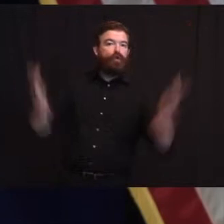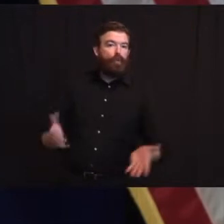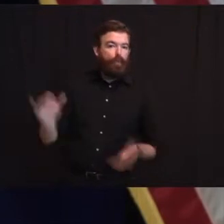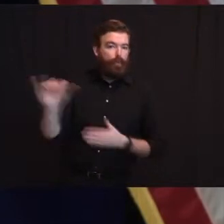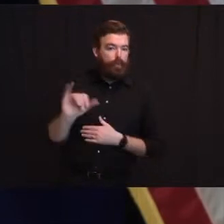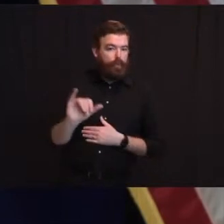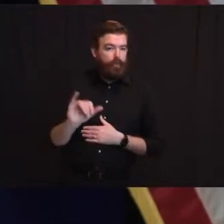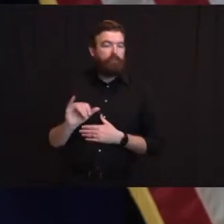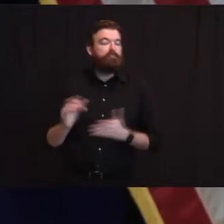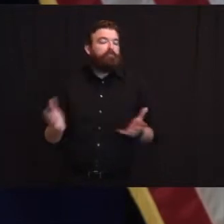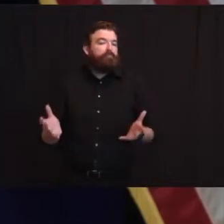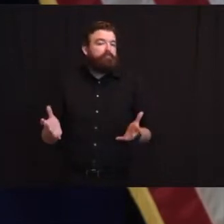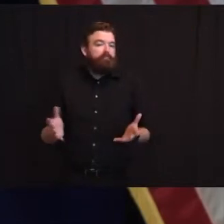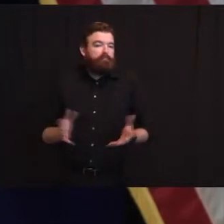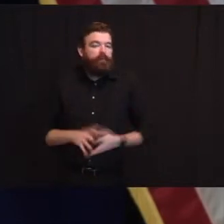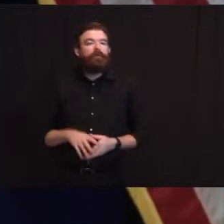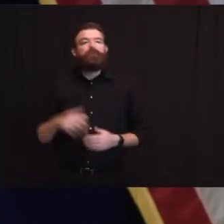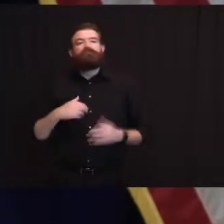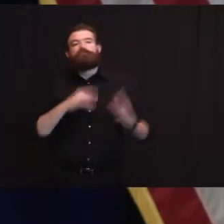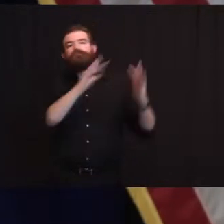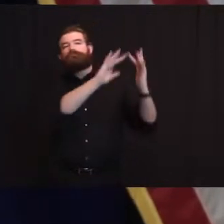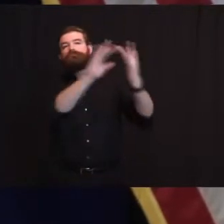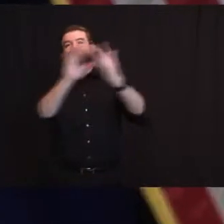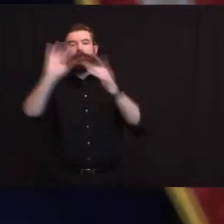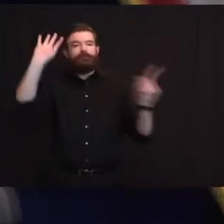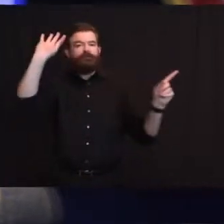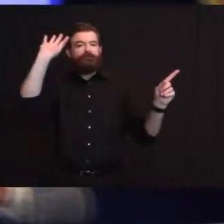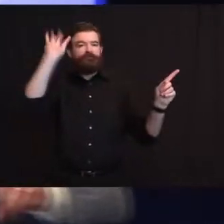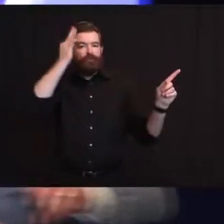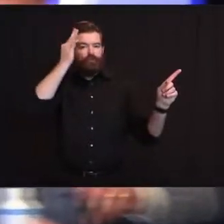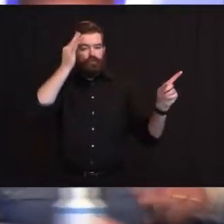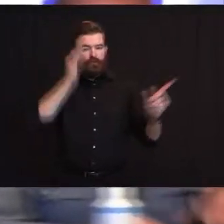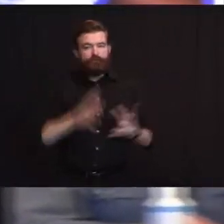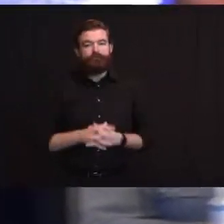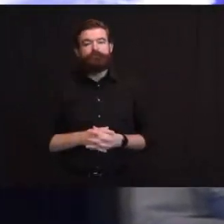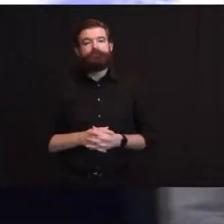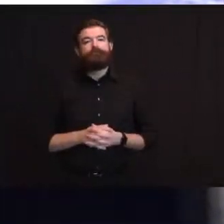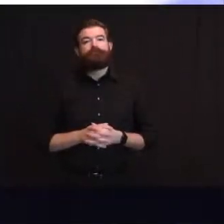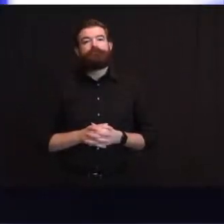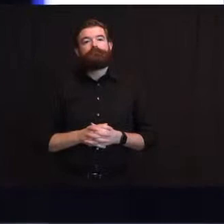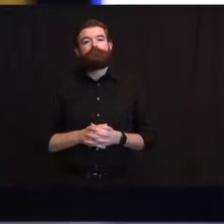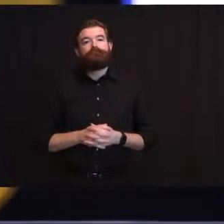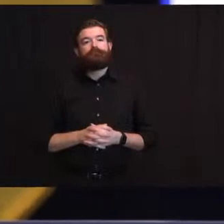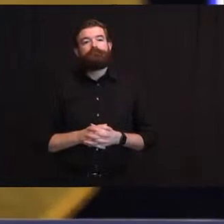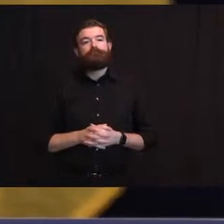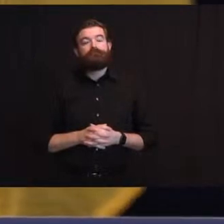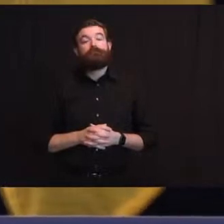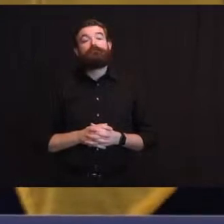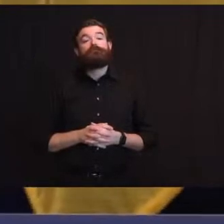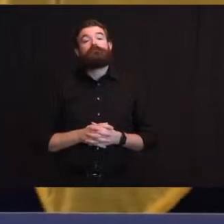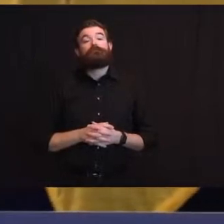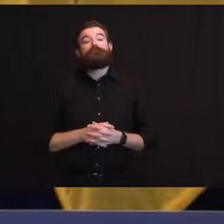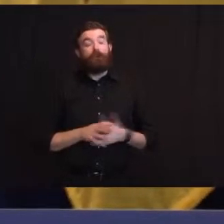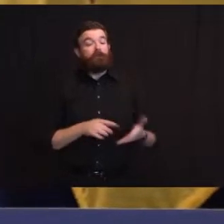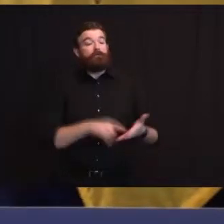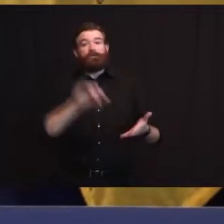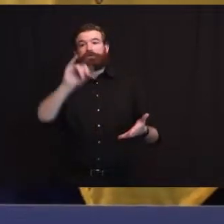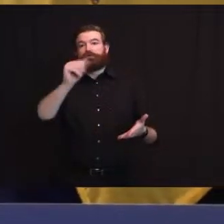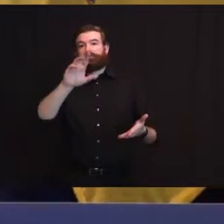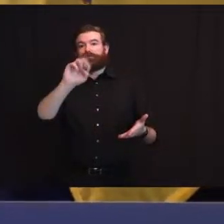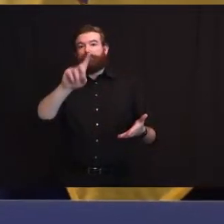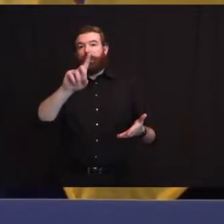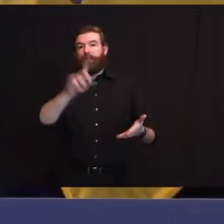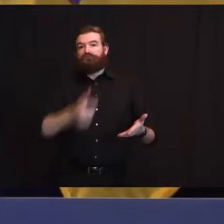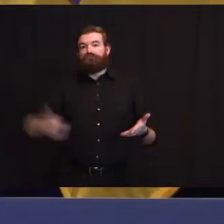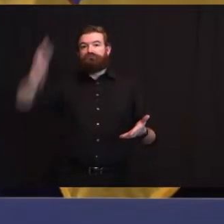operation for us. As promised or as predicted, from Jared, we have been monitoring the national incident with the federal, state, local